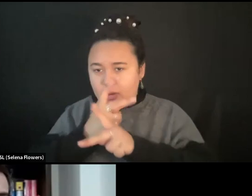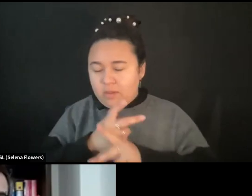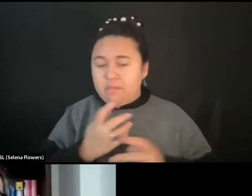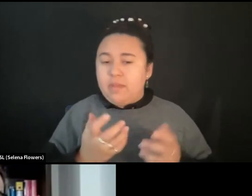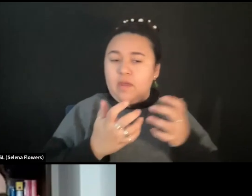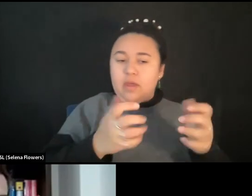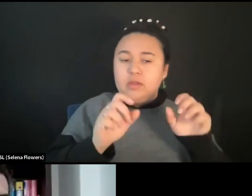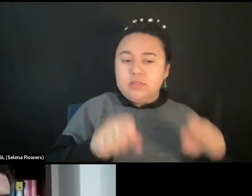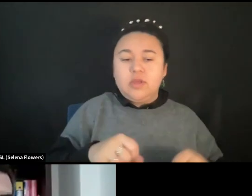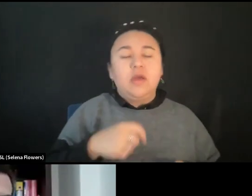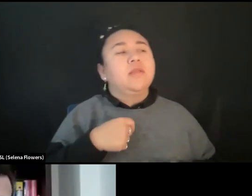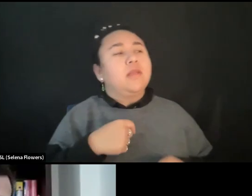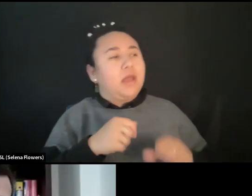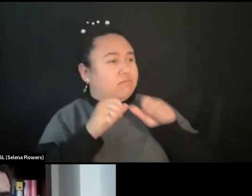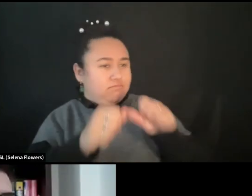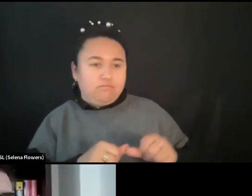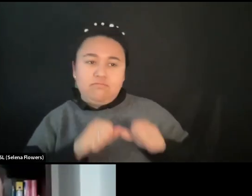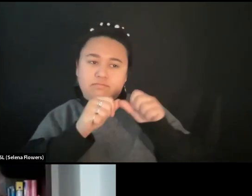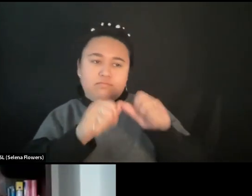endless game.